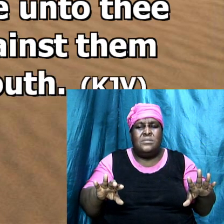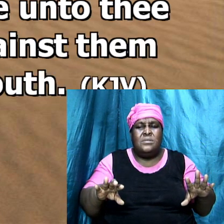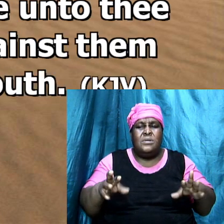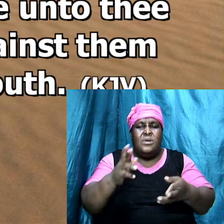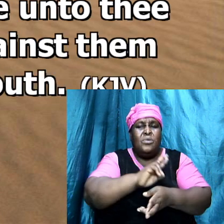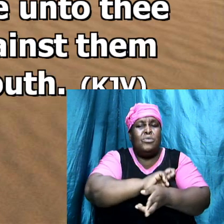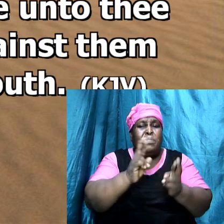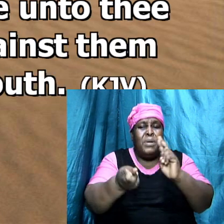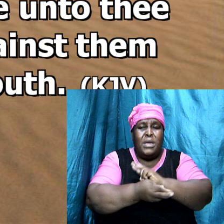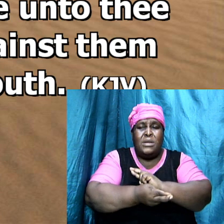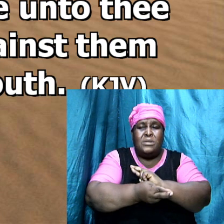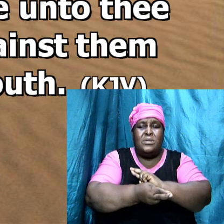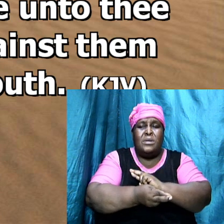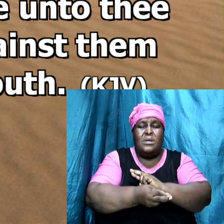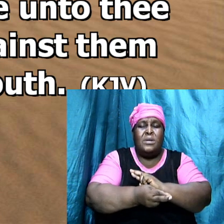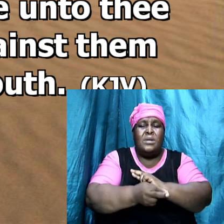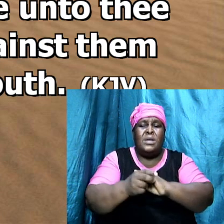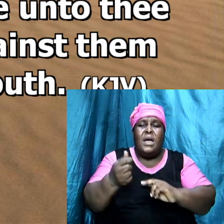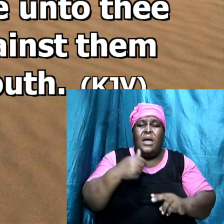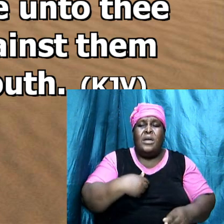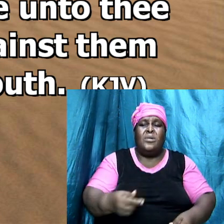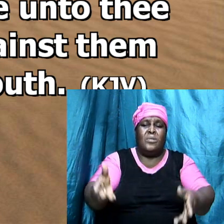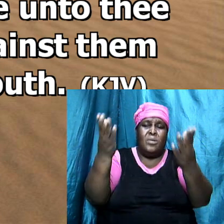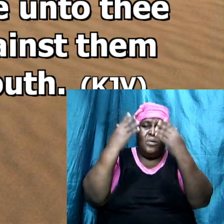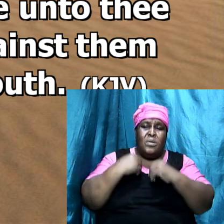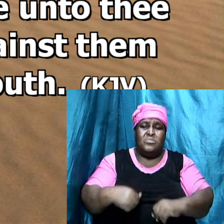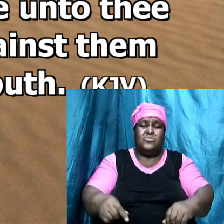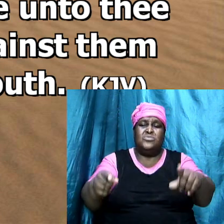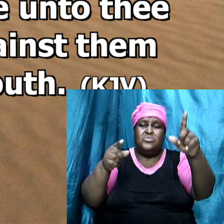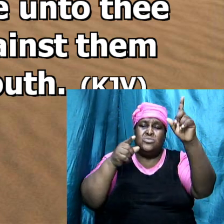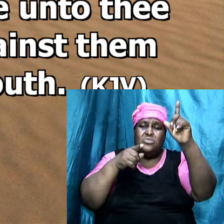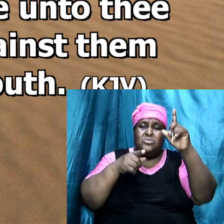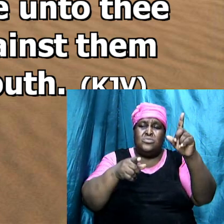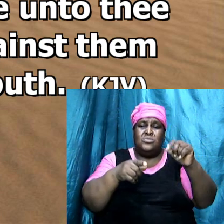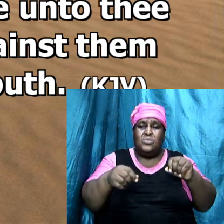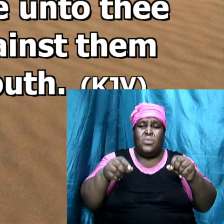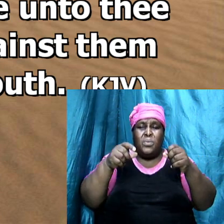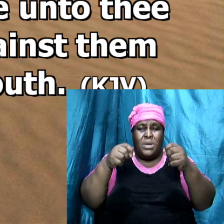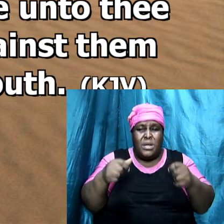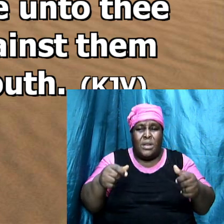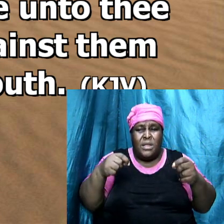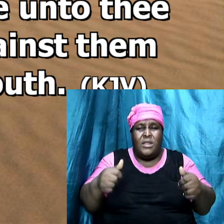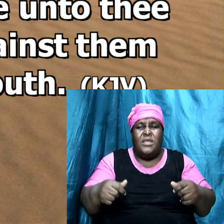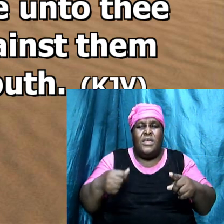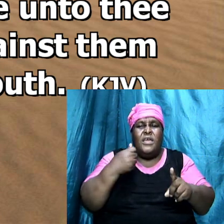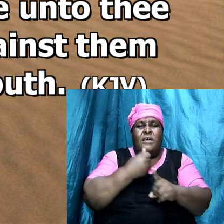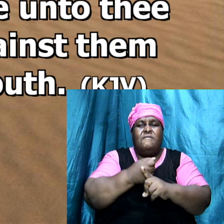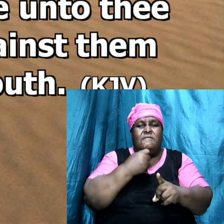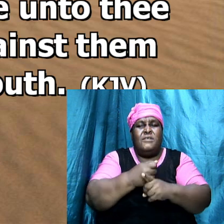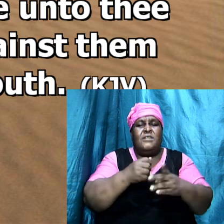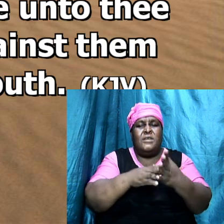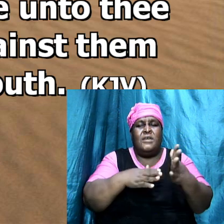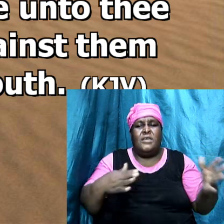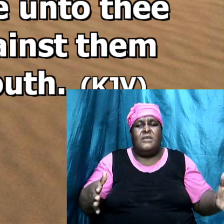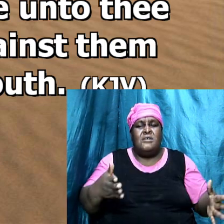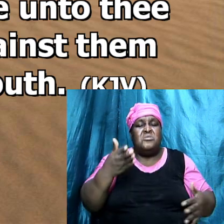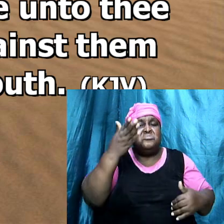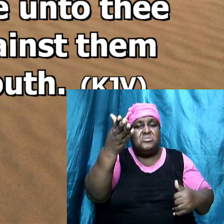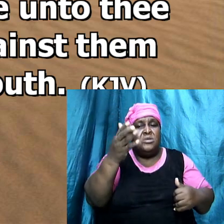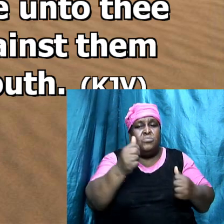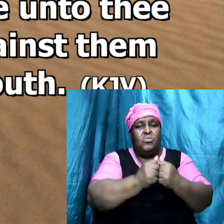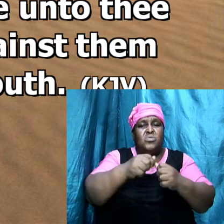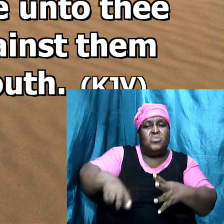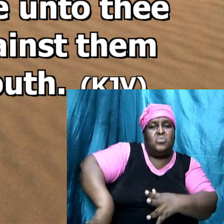Repent, or else I will come unto thee quickly, and will fight against them with the sword